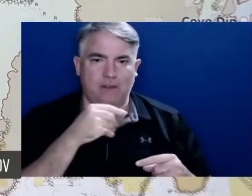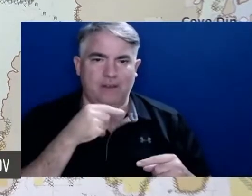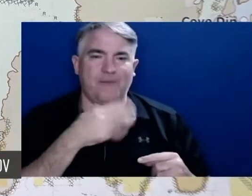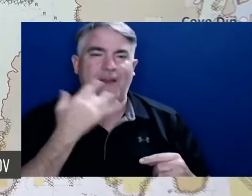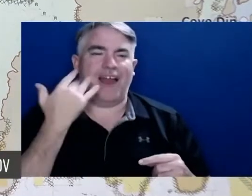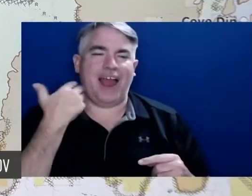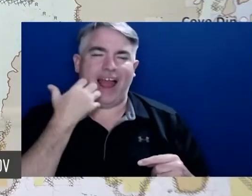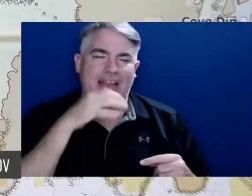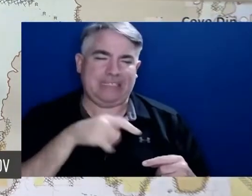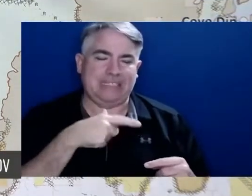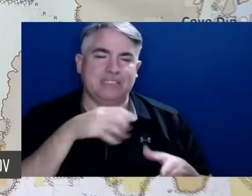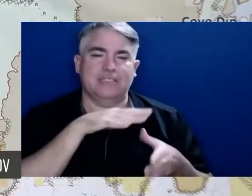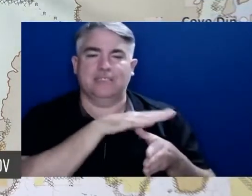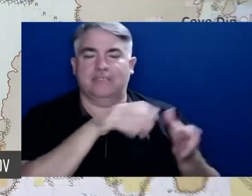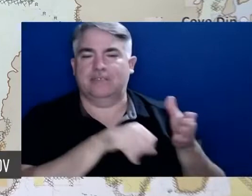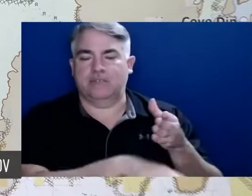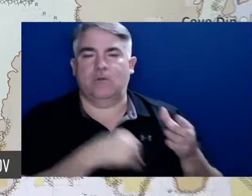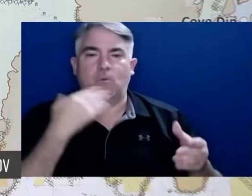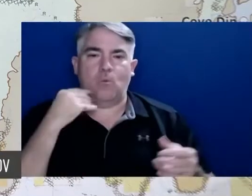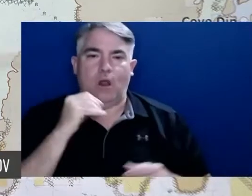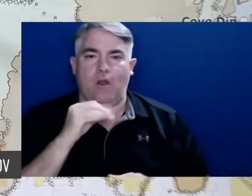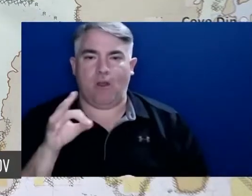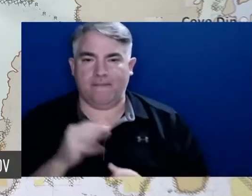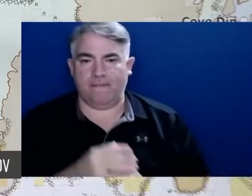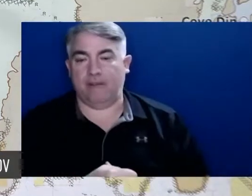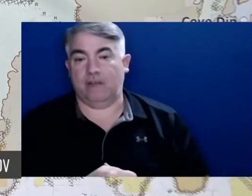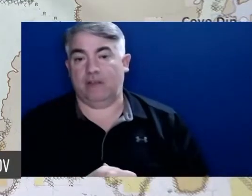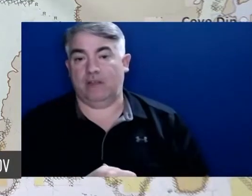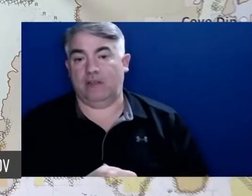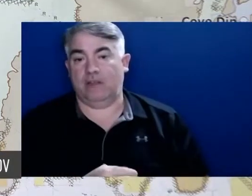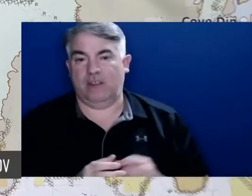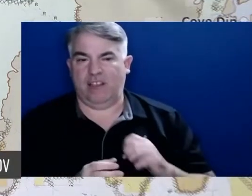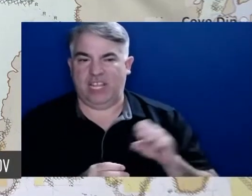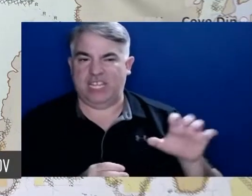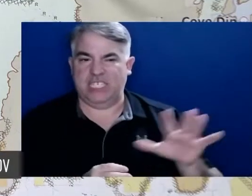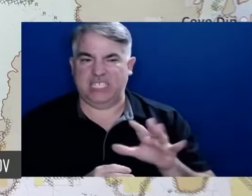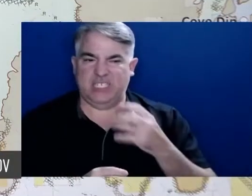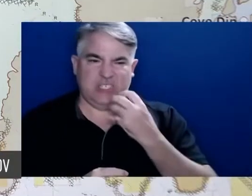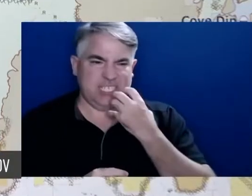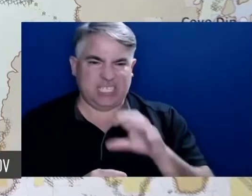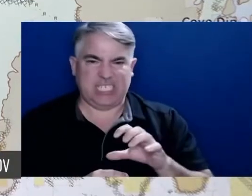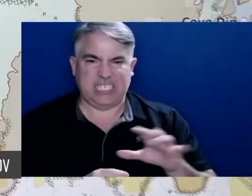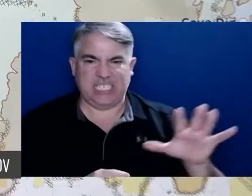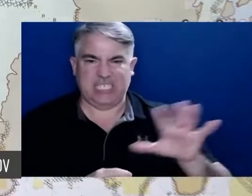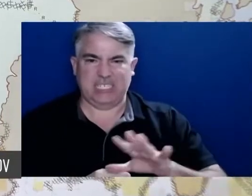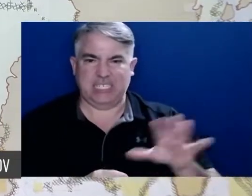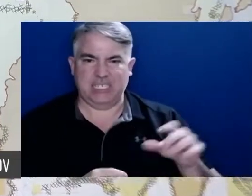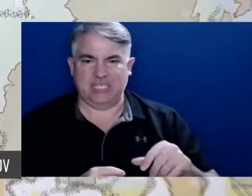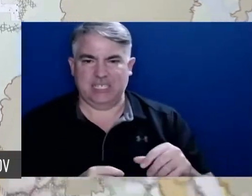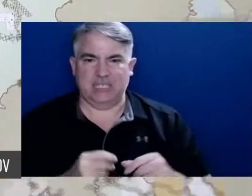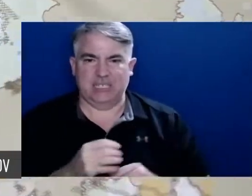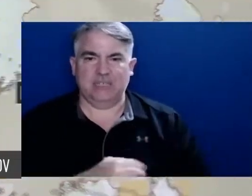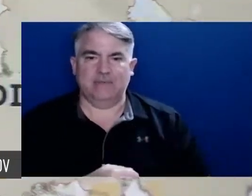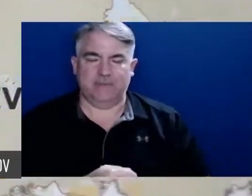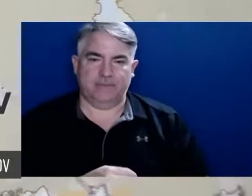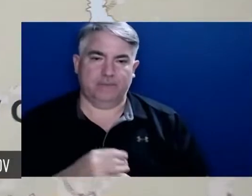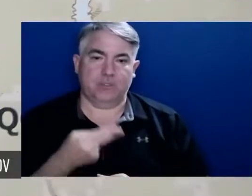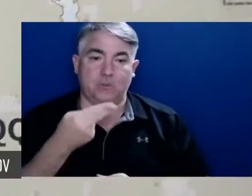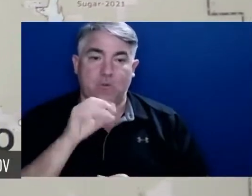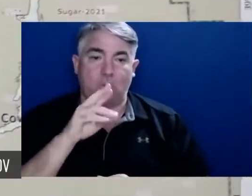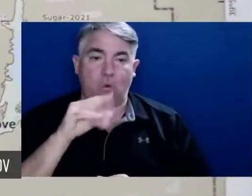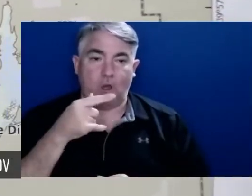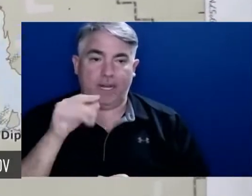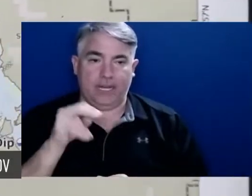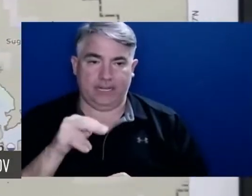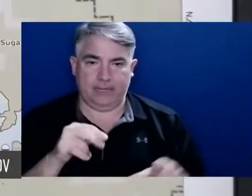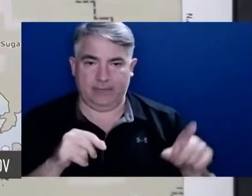on the east zone was just the one spot on Horton. Moving over you know it's pretty much run into the sugar fire in